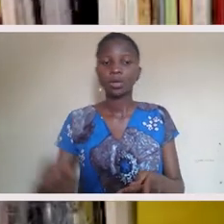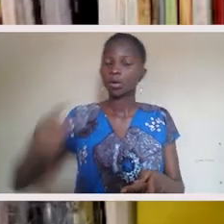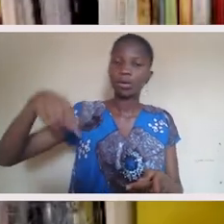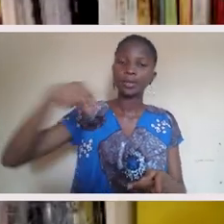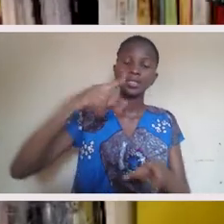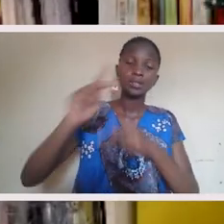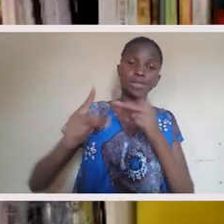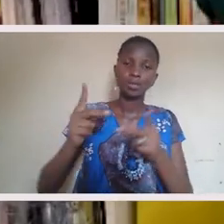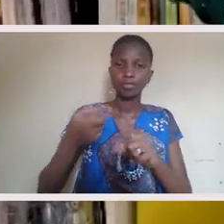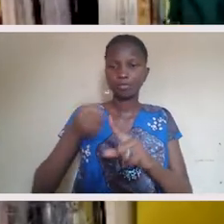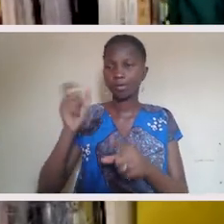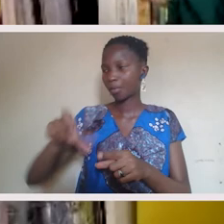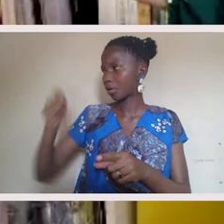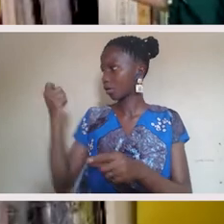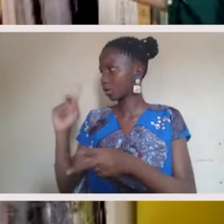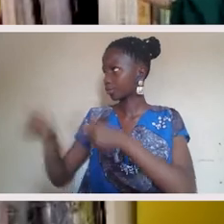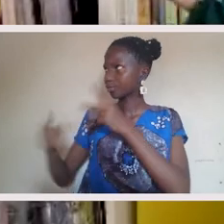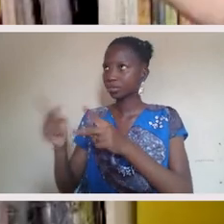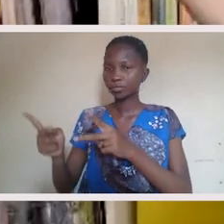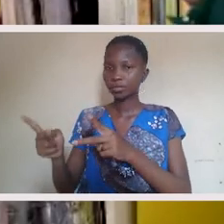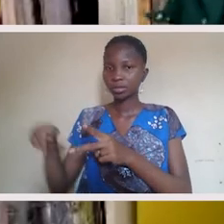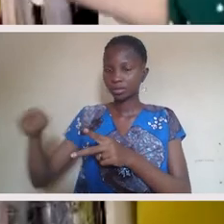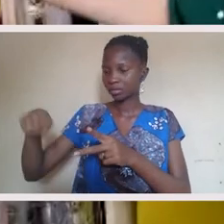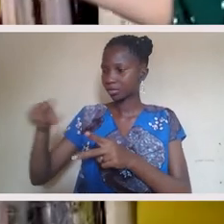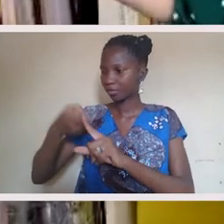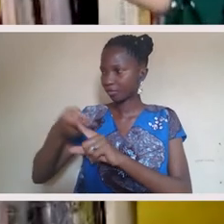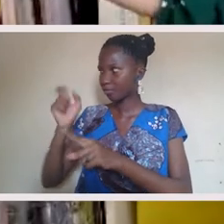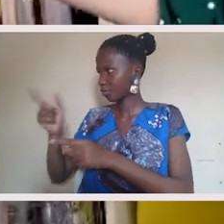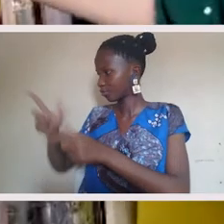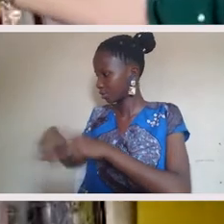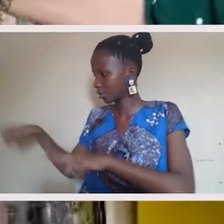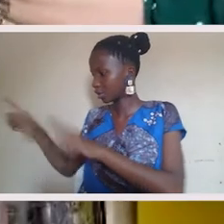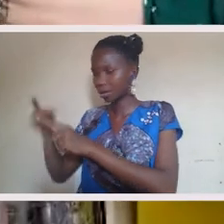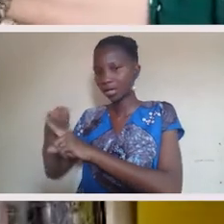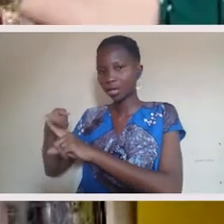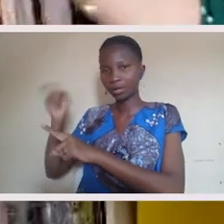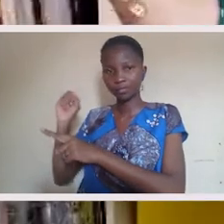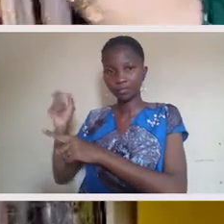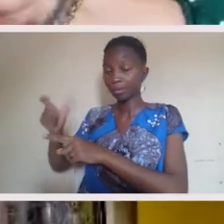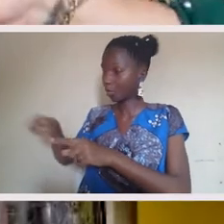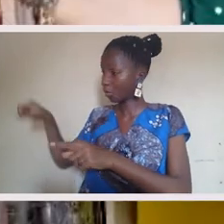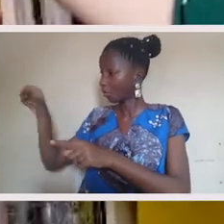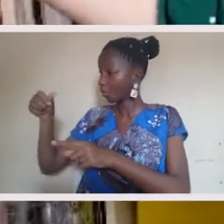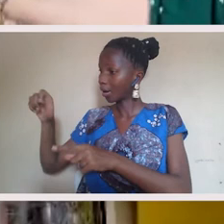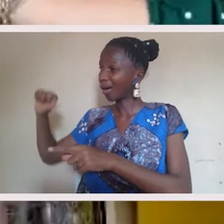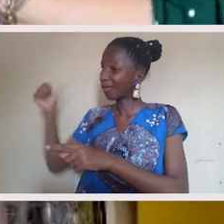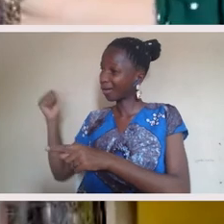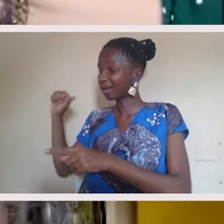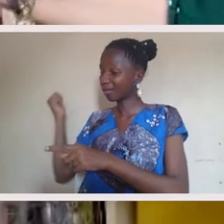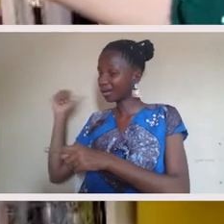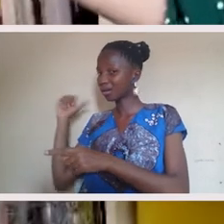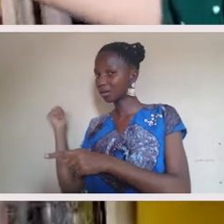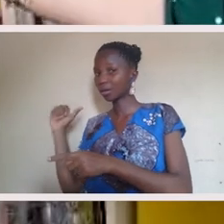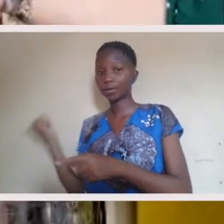from, who came from a land that had its own belief systems, who came from a place that had its own struggles, that had its own names and its own